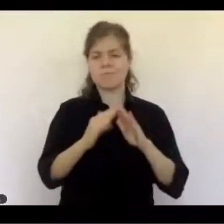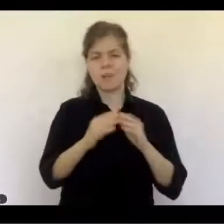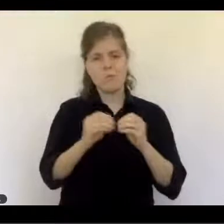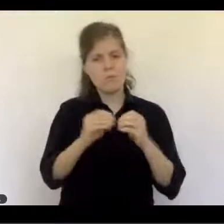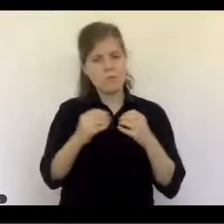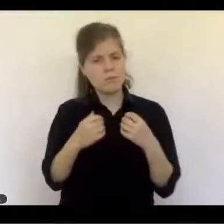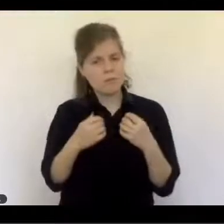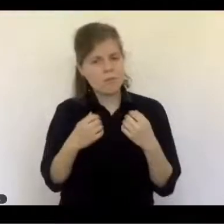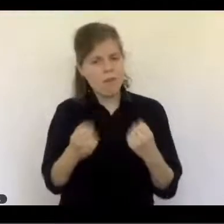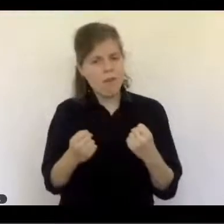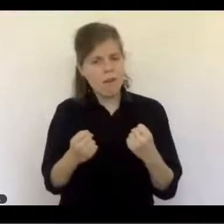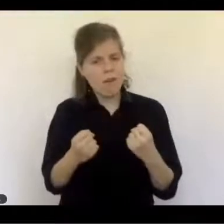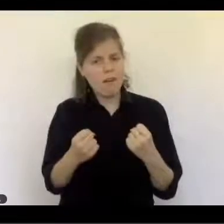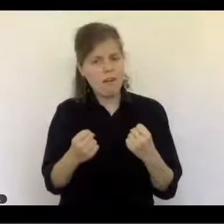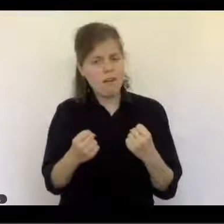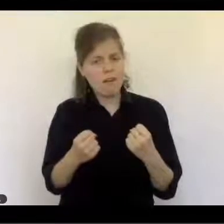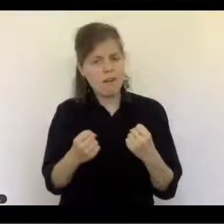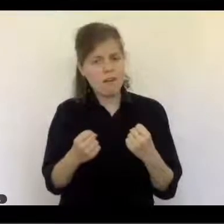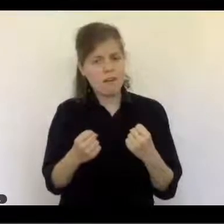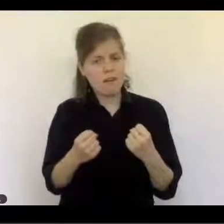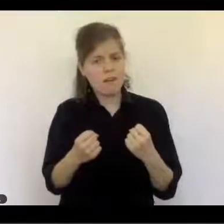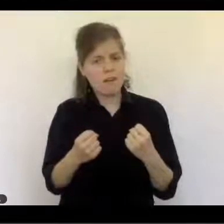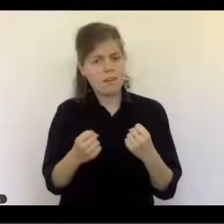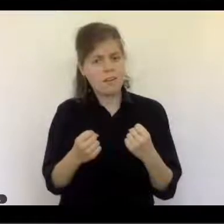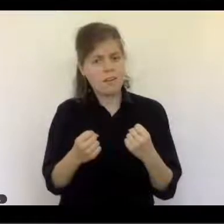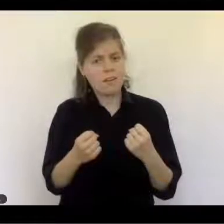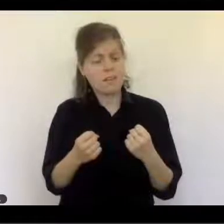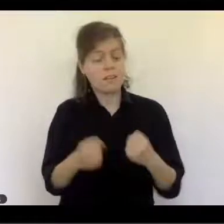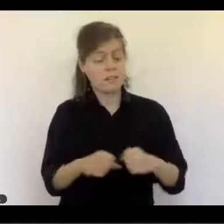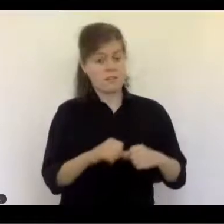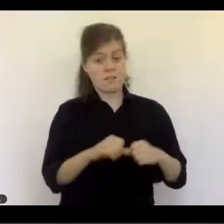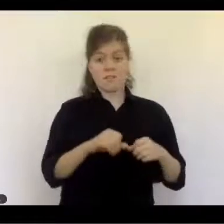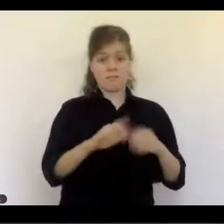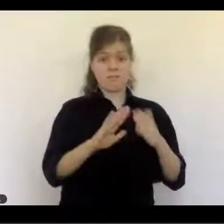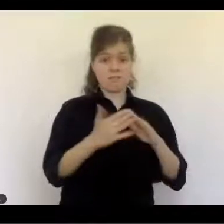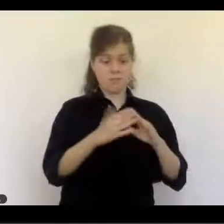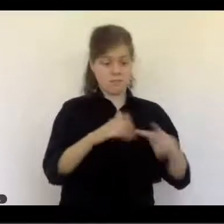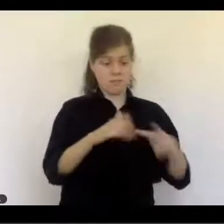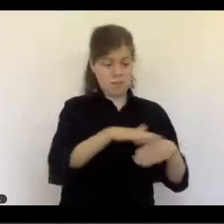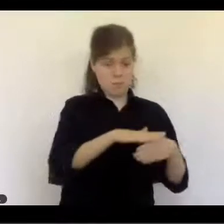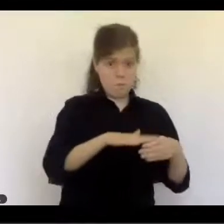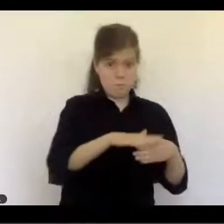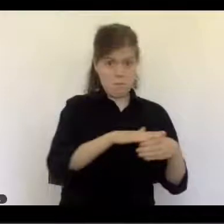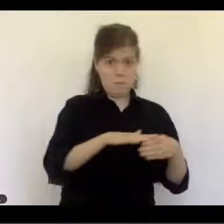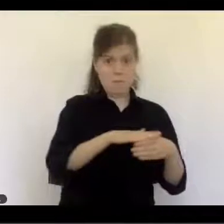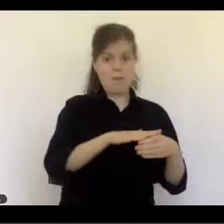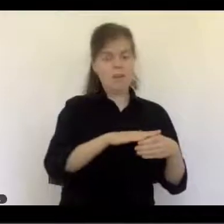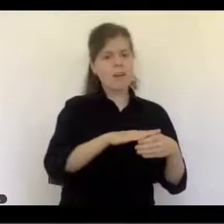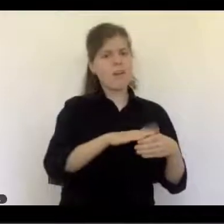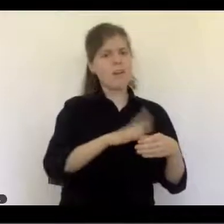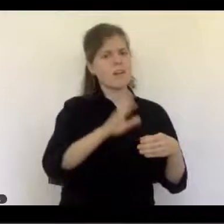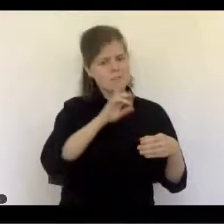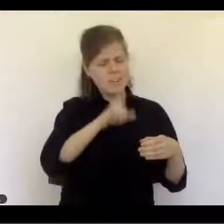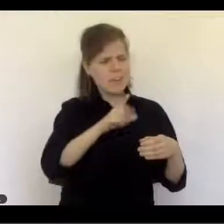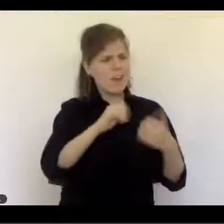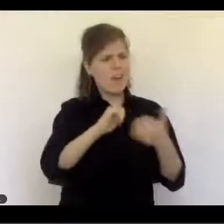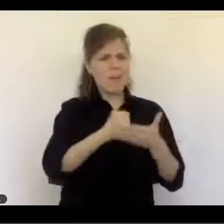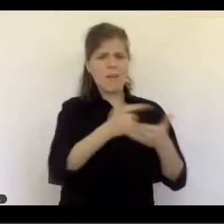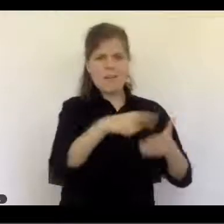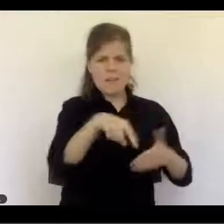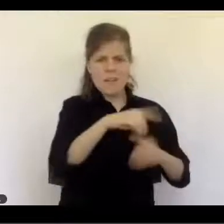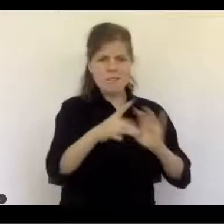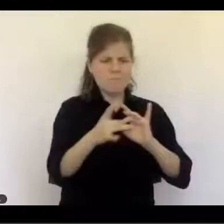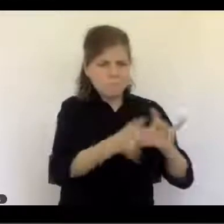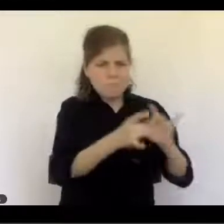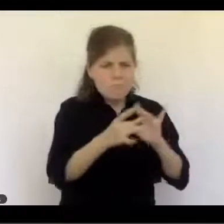to have them, give them the local capacity, through the relationships of community, to the power of community, through